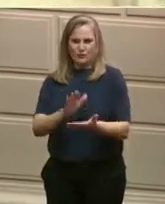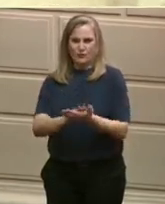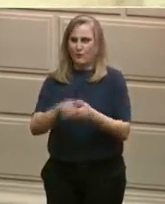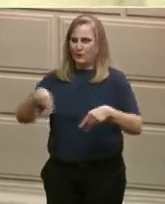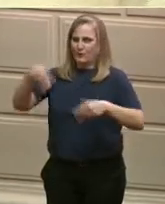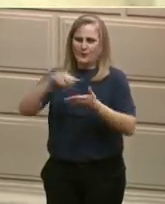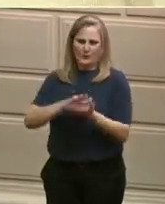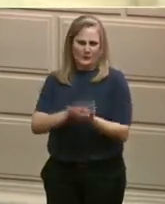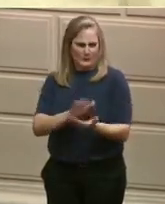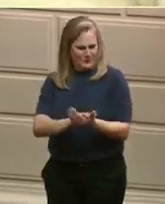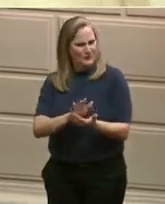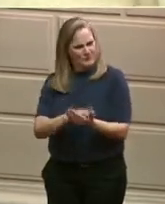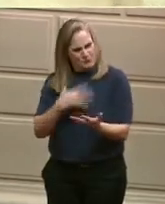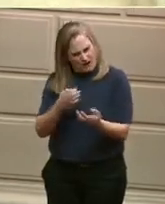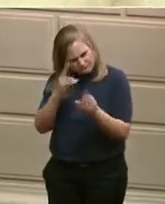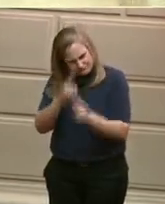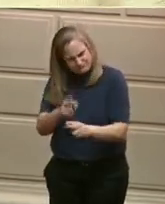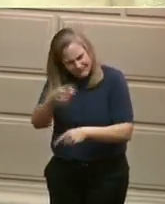Alejandro.